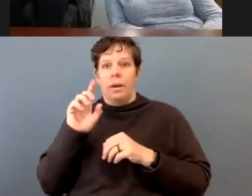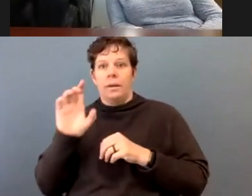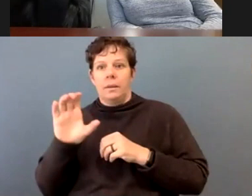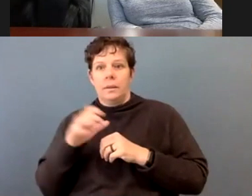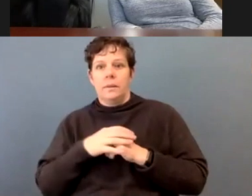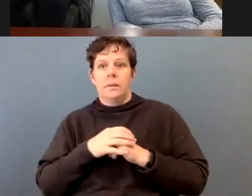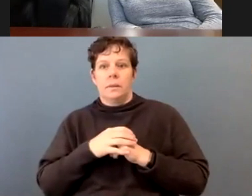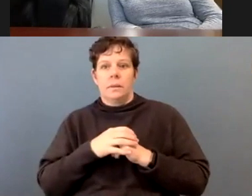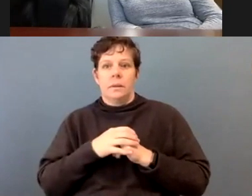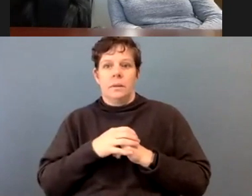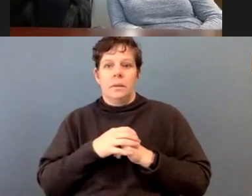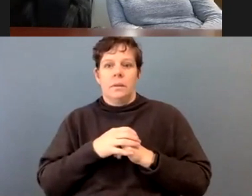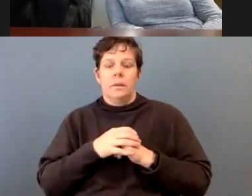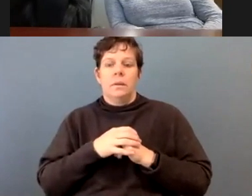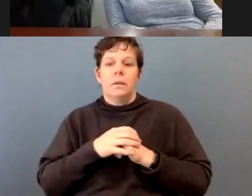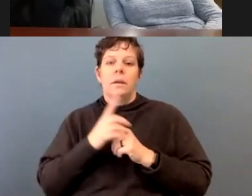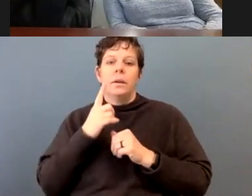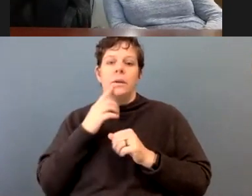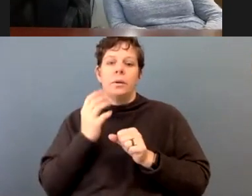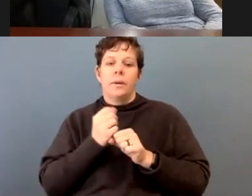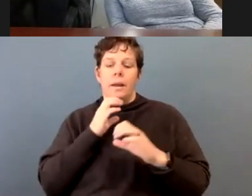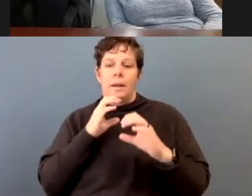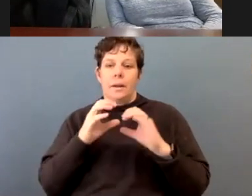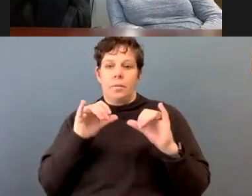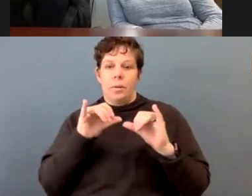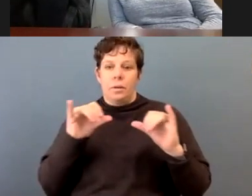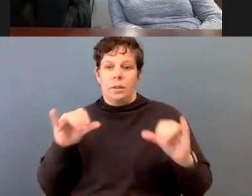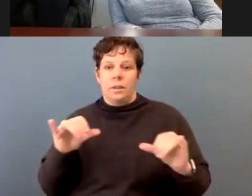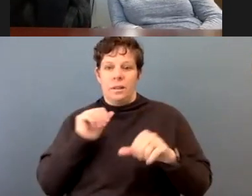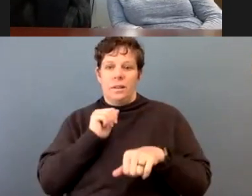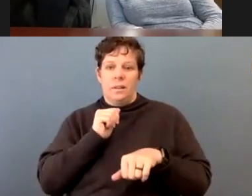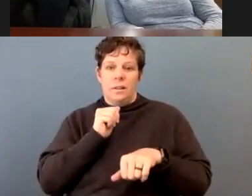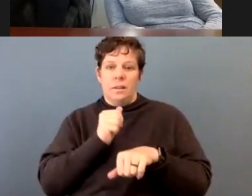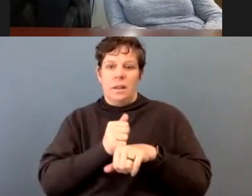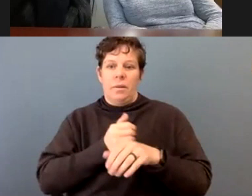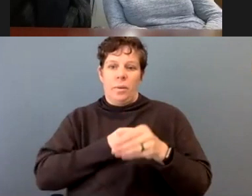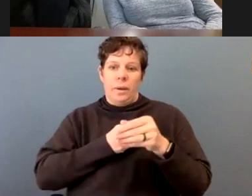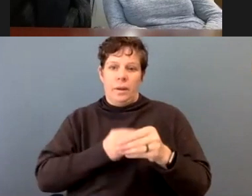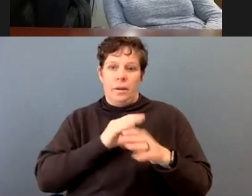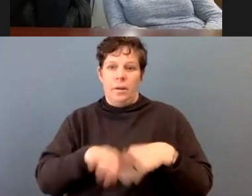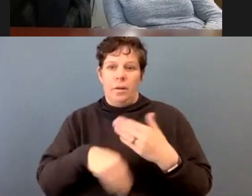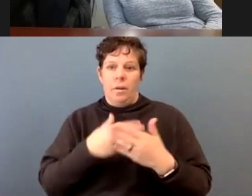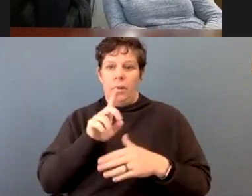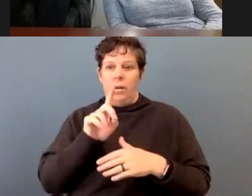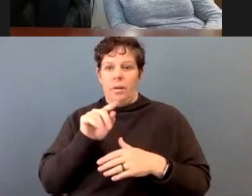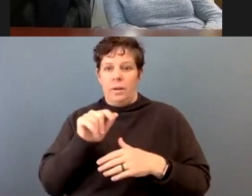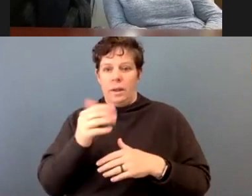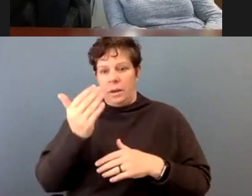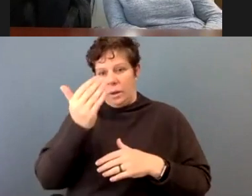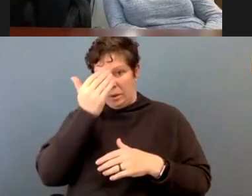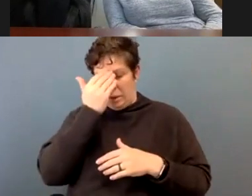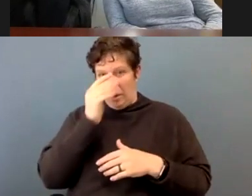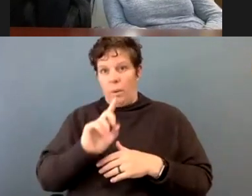to get a communication system going, where we can enter all of our data so we know where we're at. We have